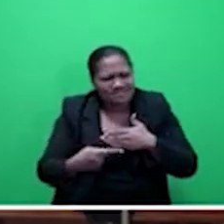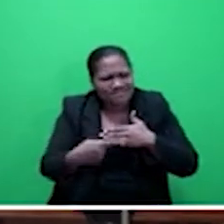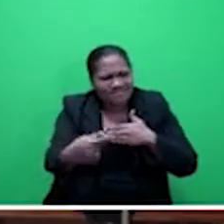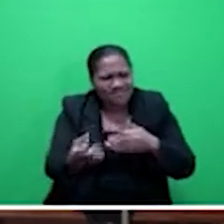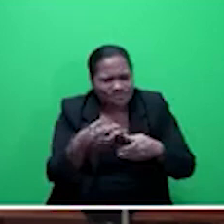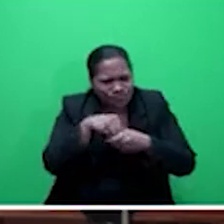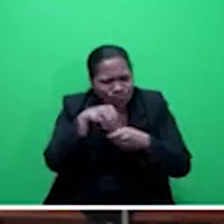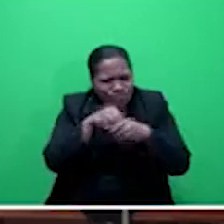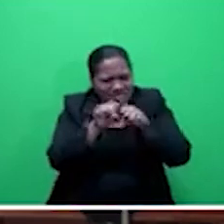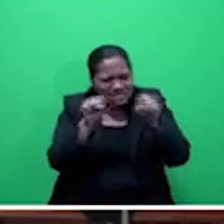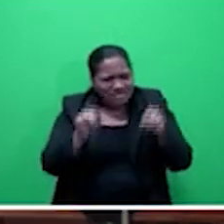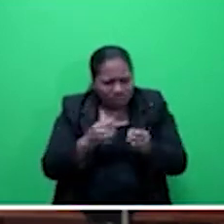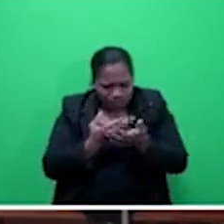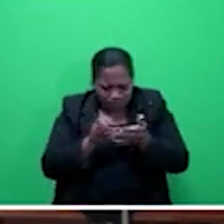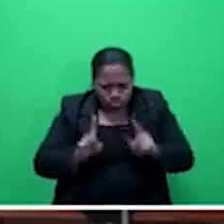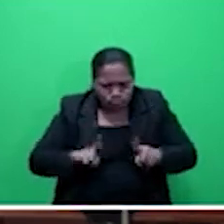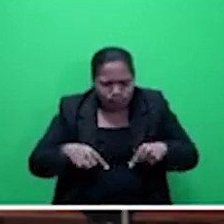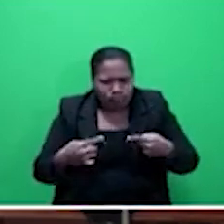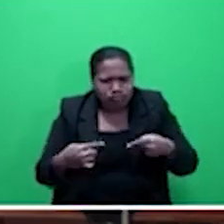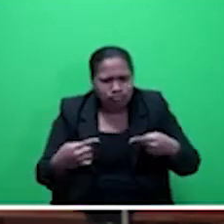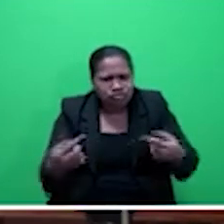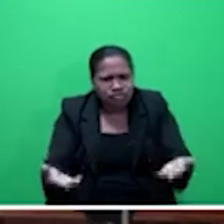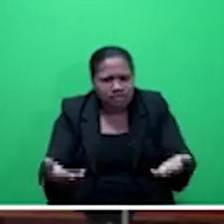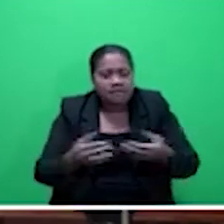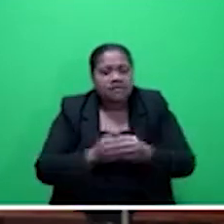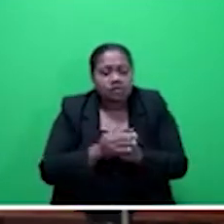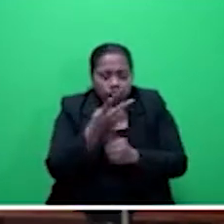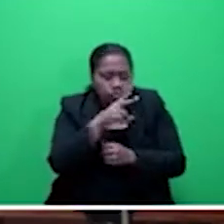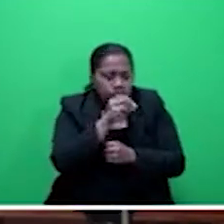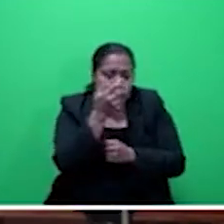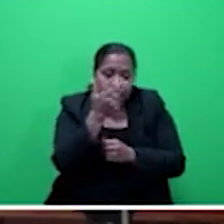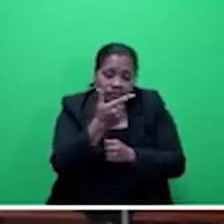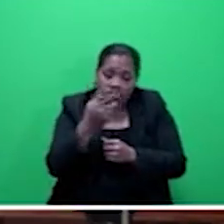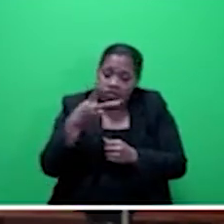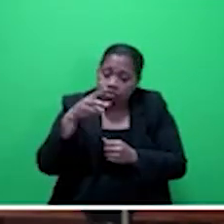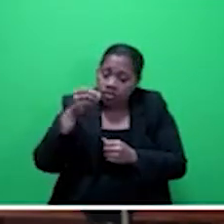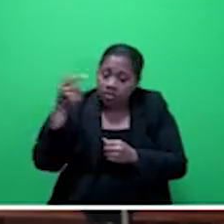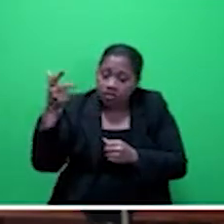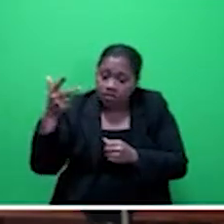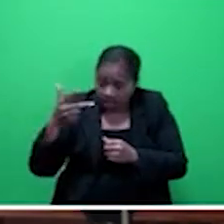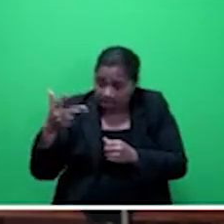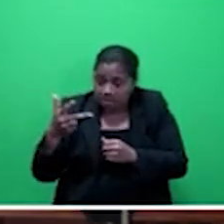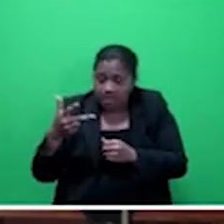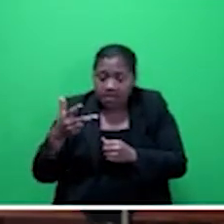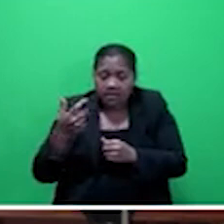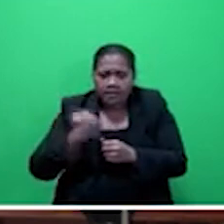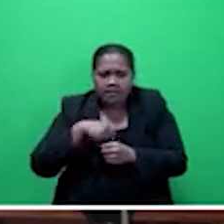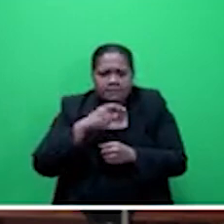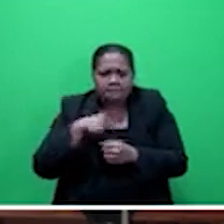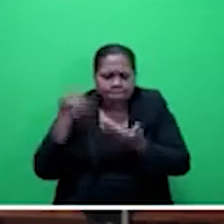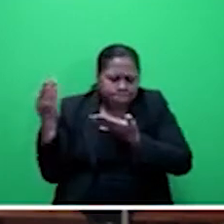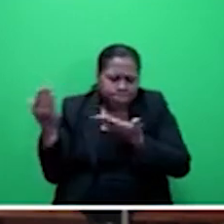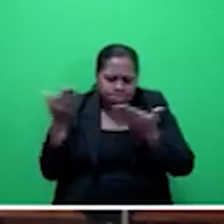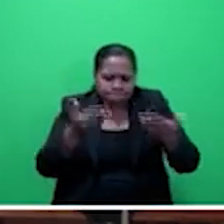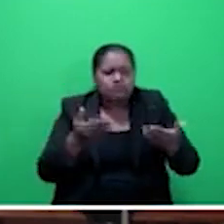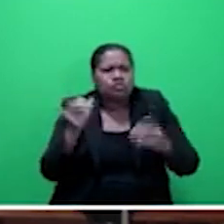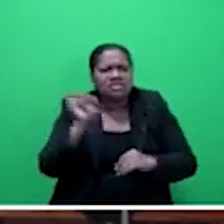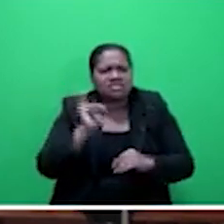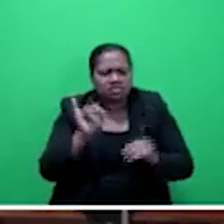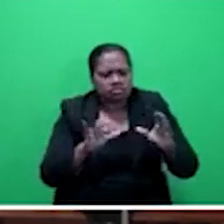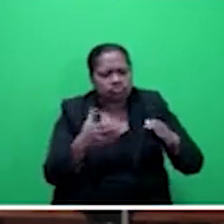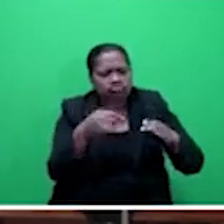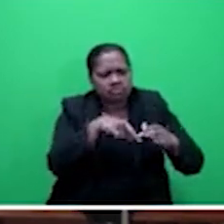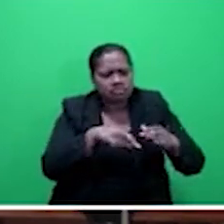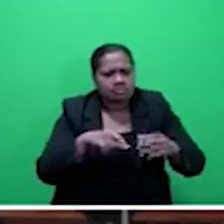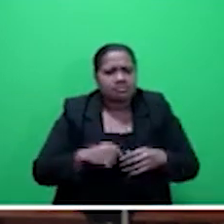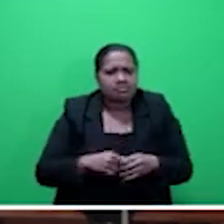you may recall, Mr Speaker, sir, in 2017-18, we brought about a massive reform to the insurance sector. Namely,